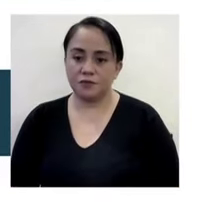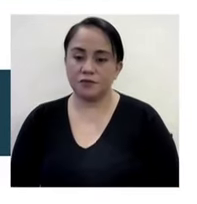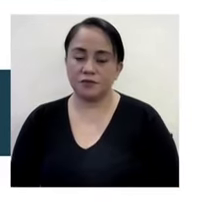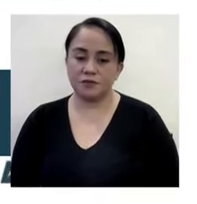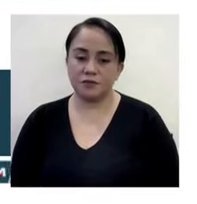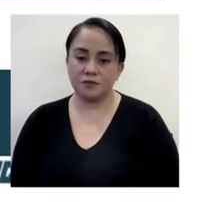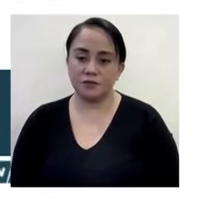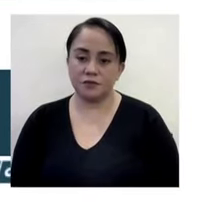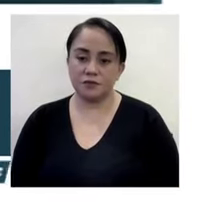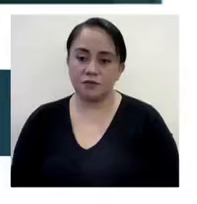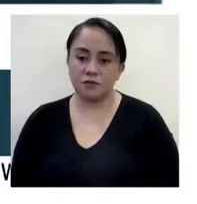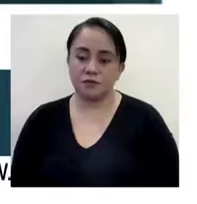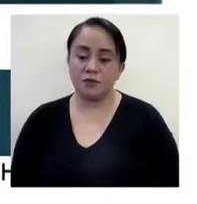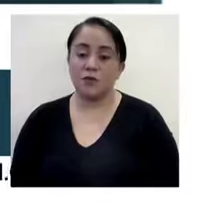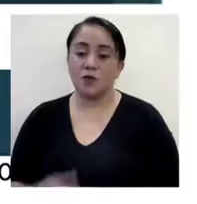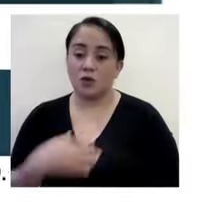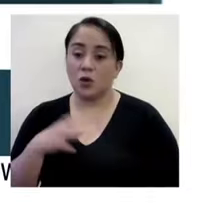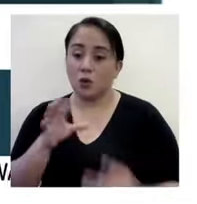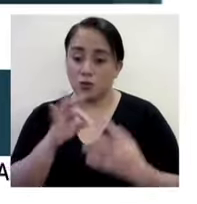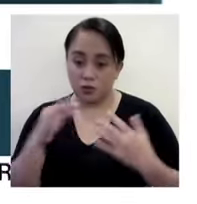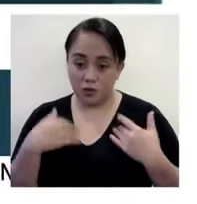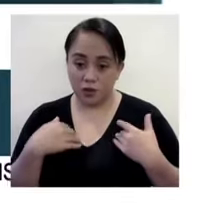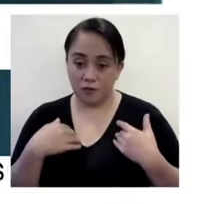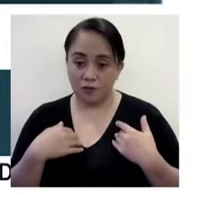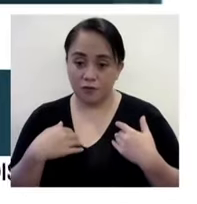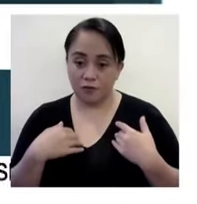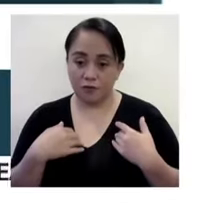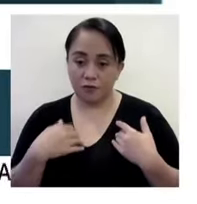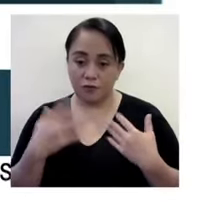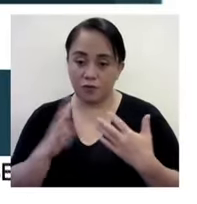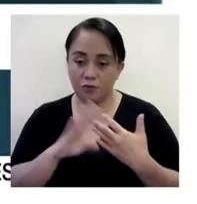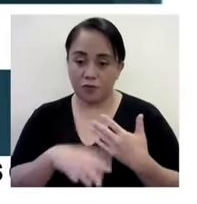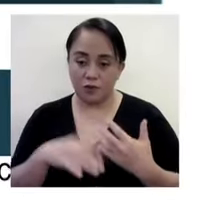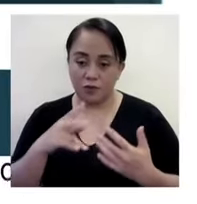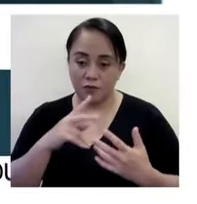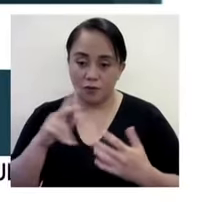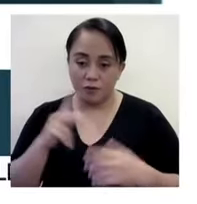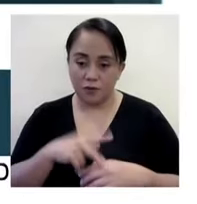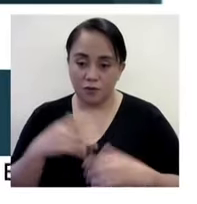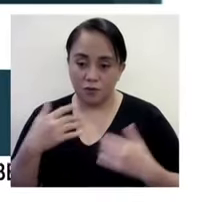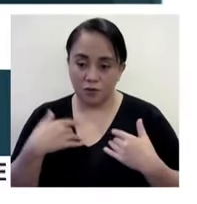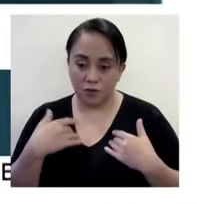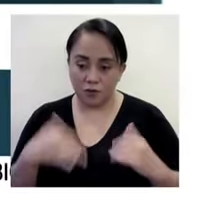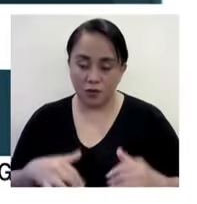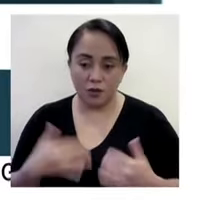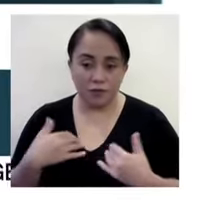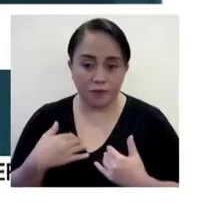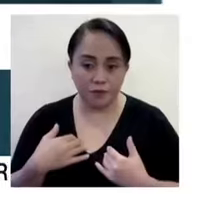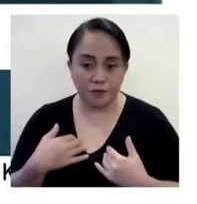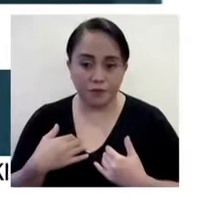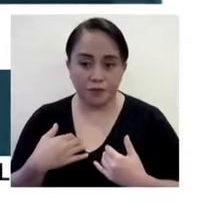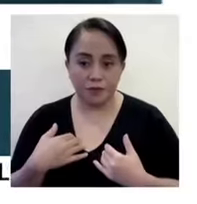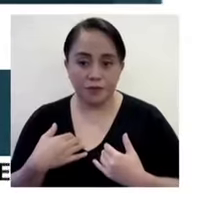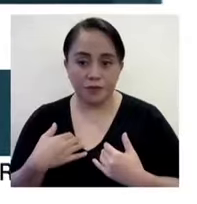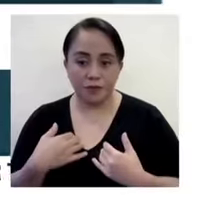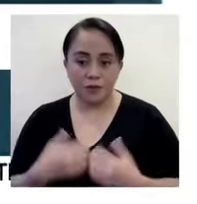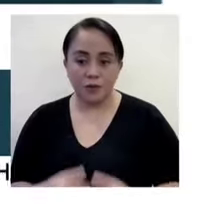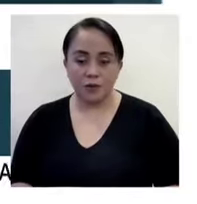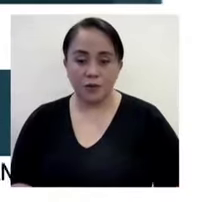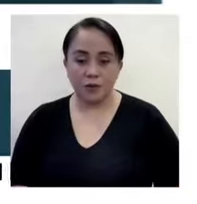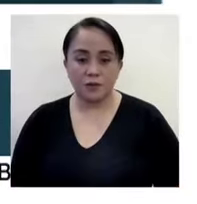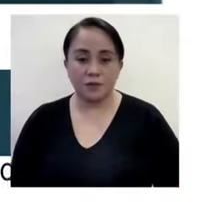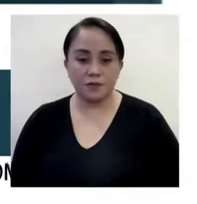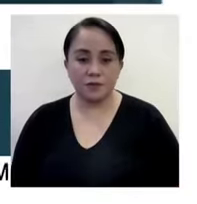Well, the option is there for her to get back to the Philippines. course, being an Israeli citizen, she might consider Israel a permanent